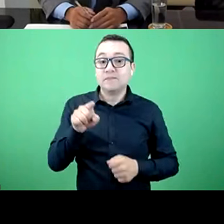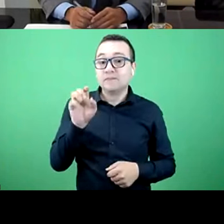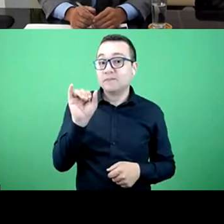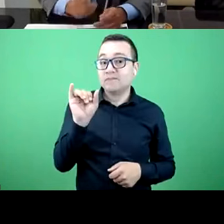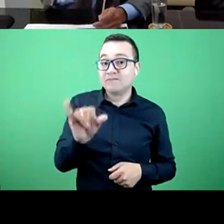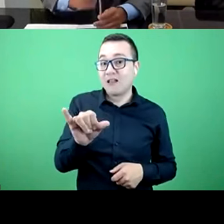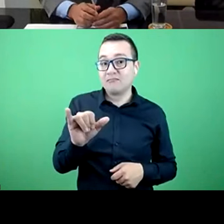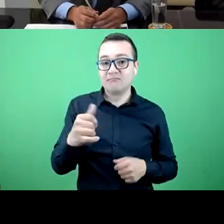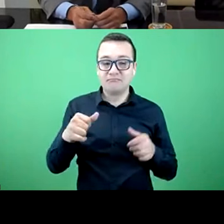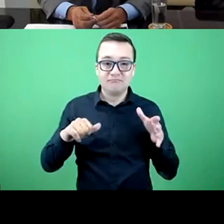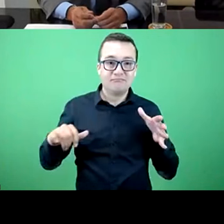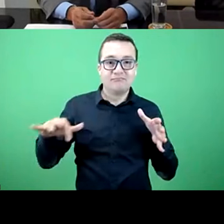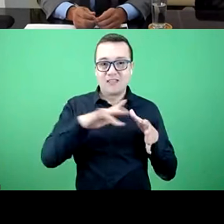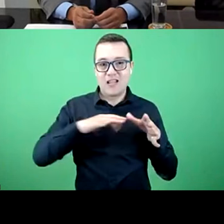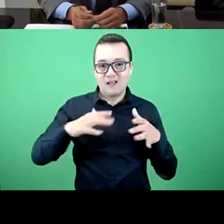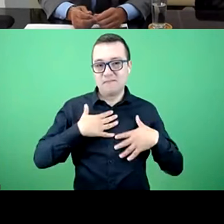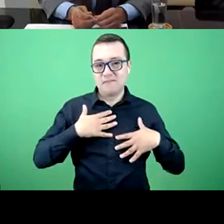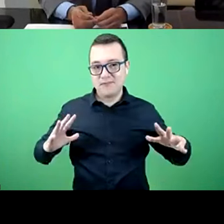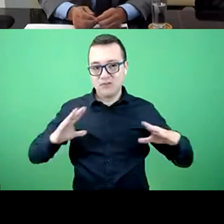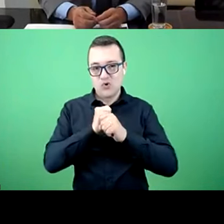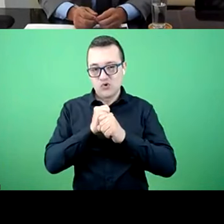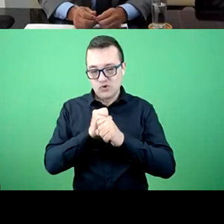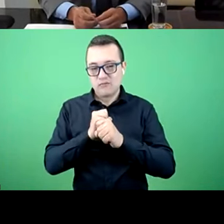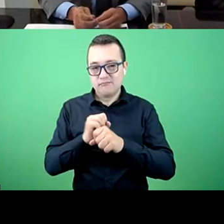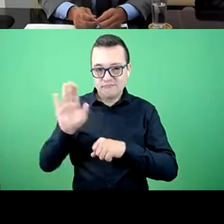country. this is a very general